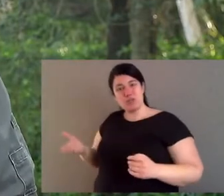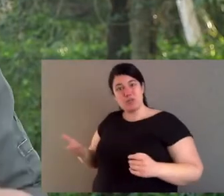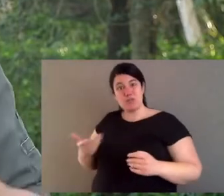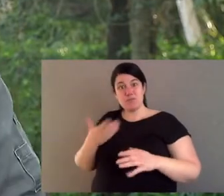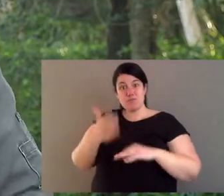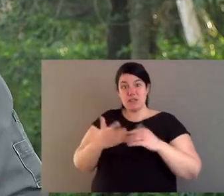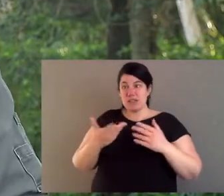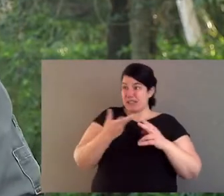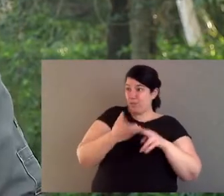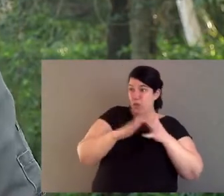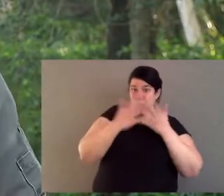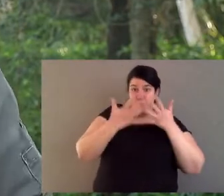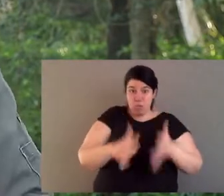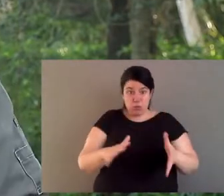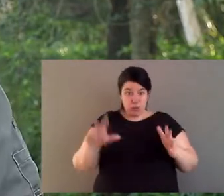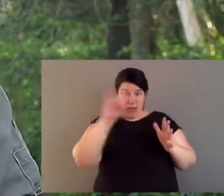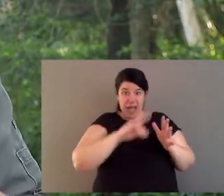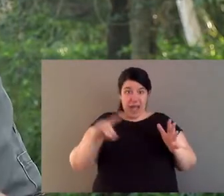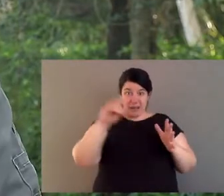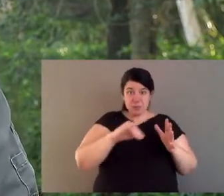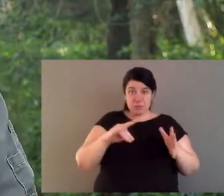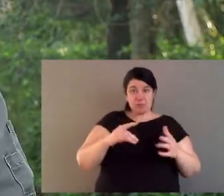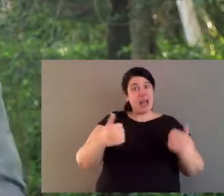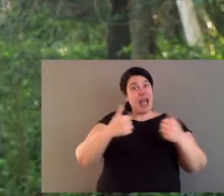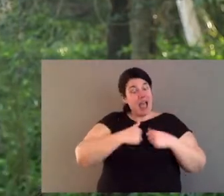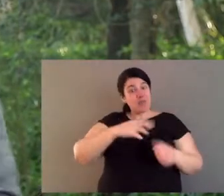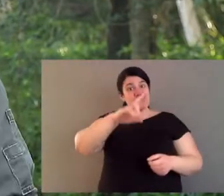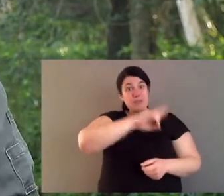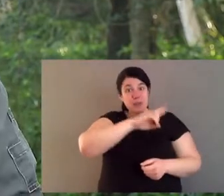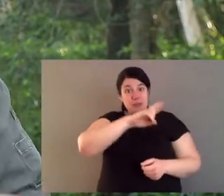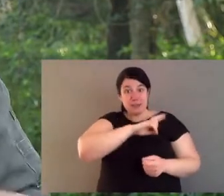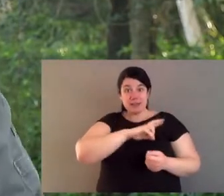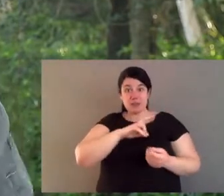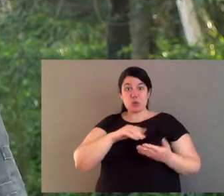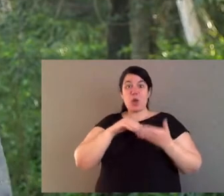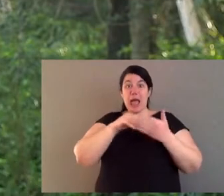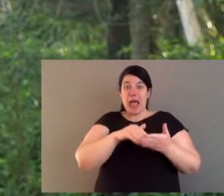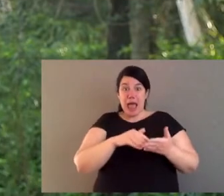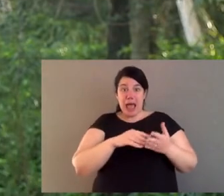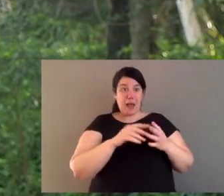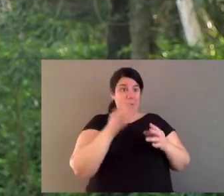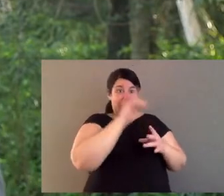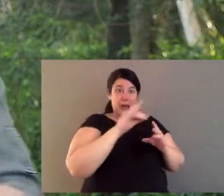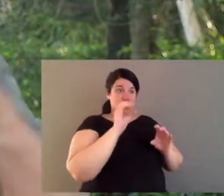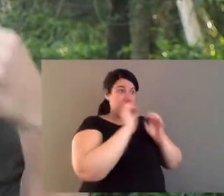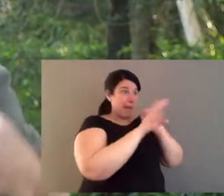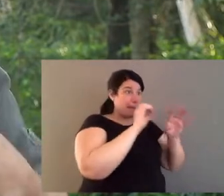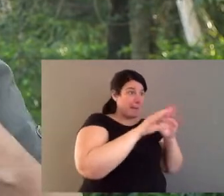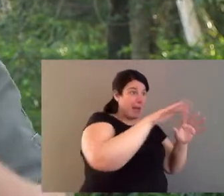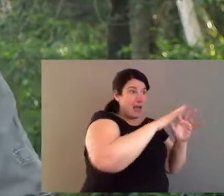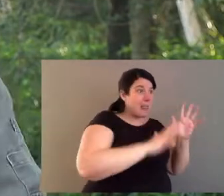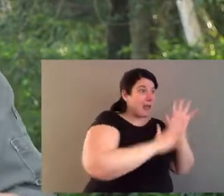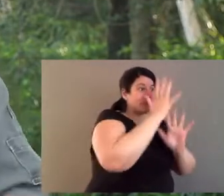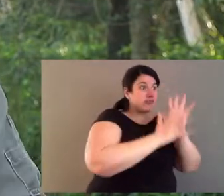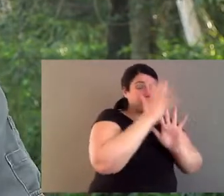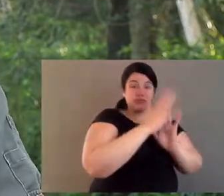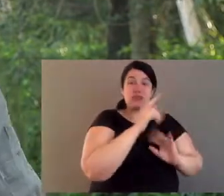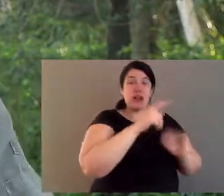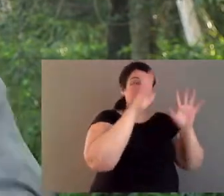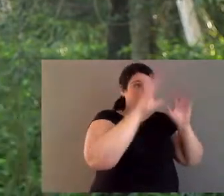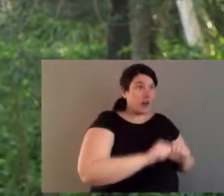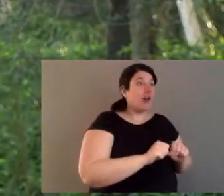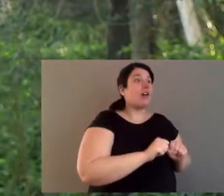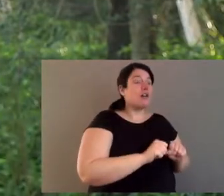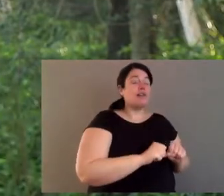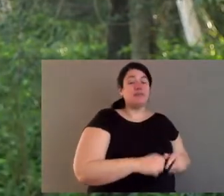but they can't now, and it's a real problem. So if we lose a population that goes locally extinct, maybe it's our job that we have to help